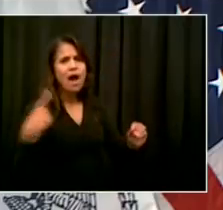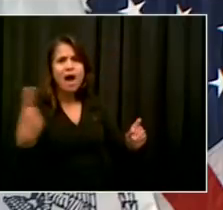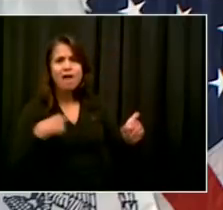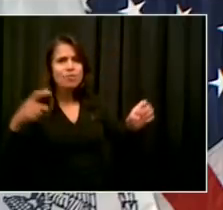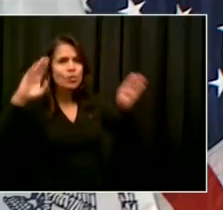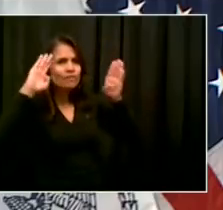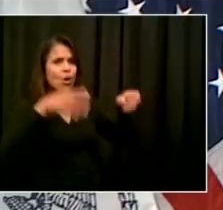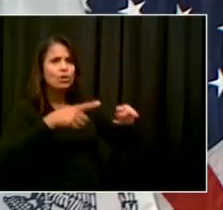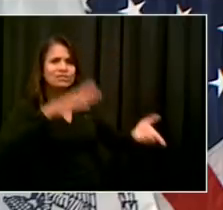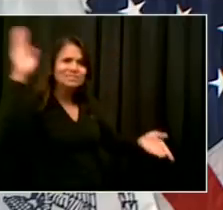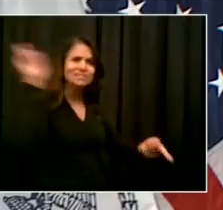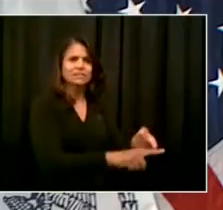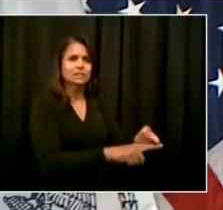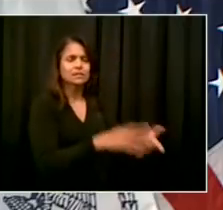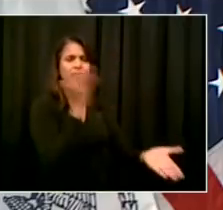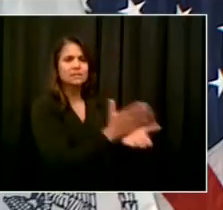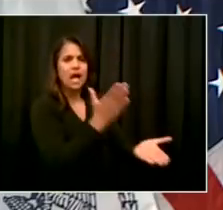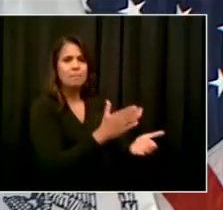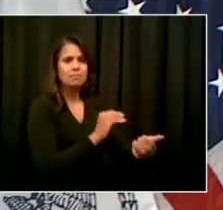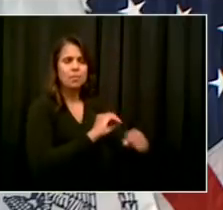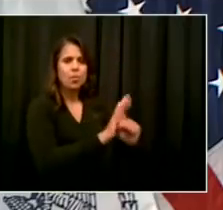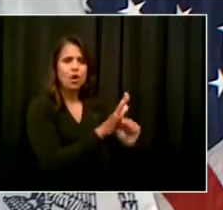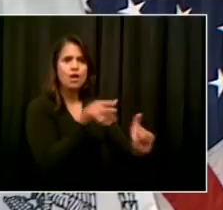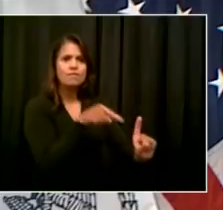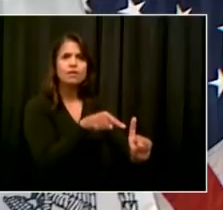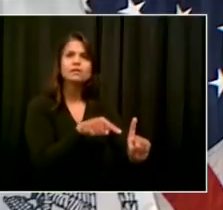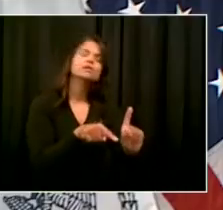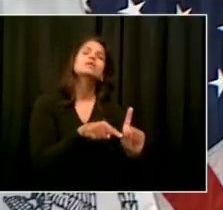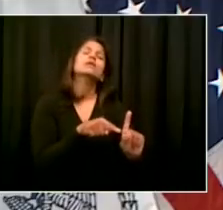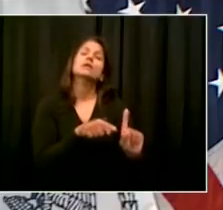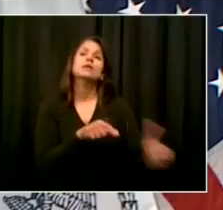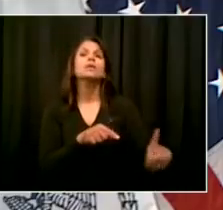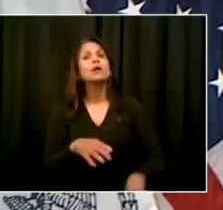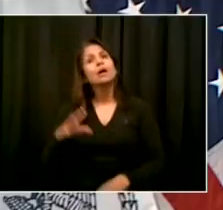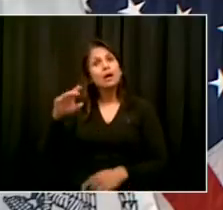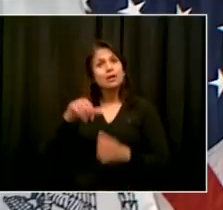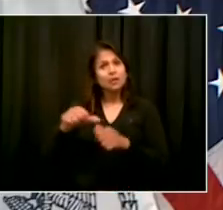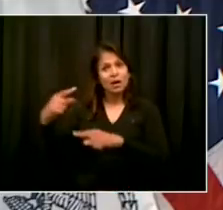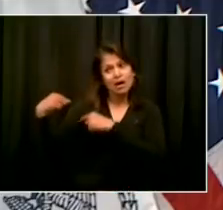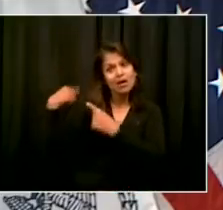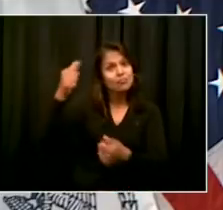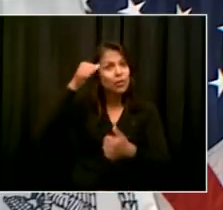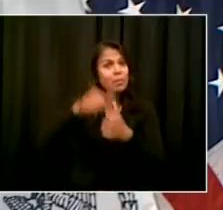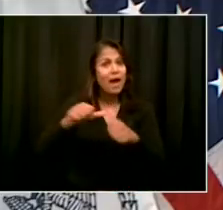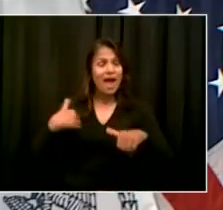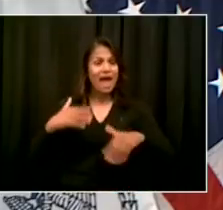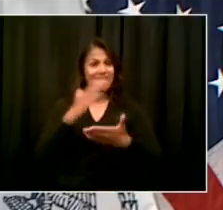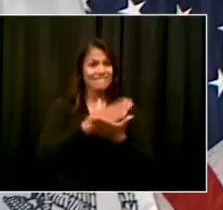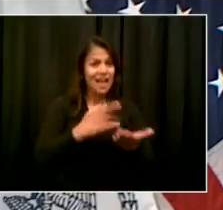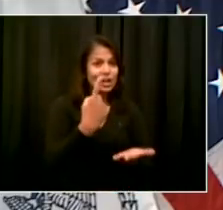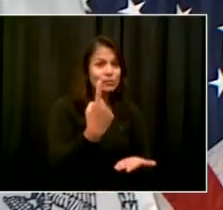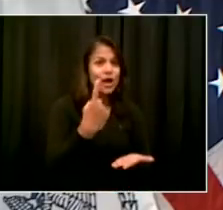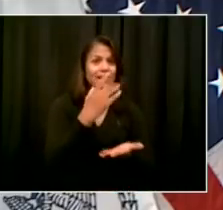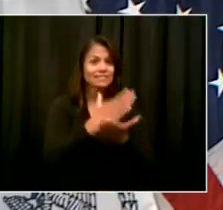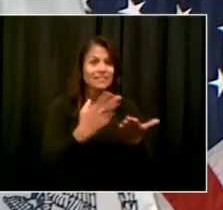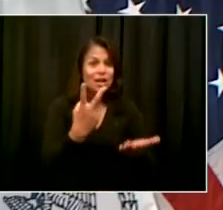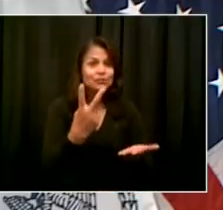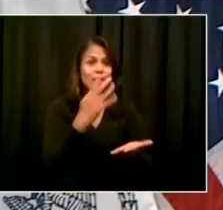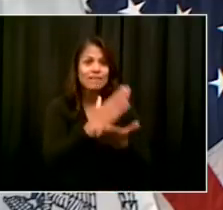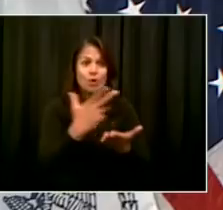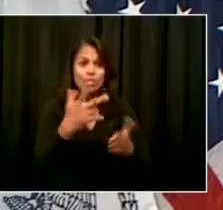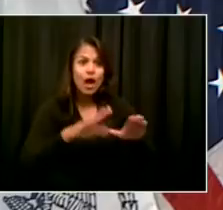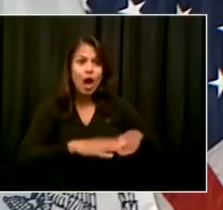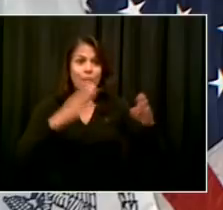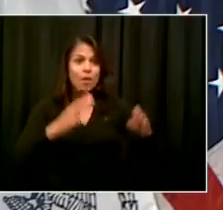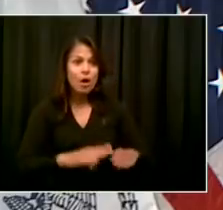so important because there have been too many places in this country and even around the world, similar to the United States